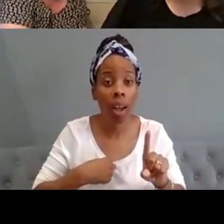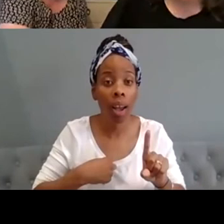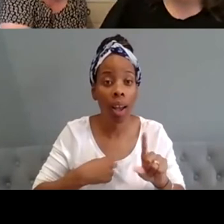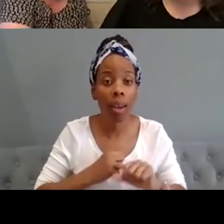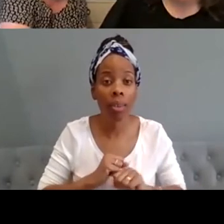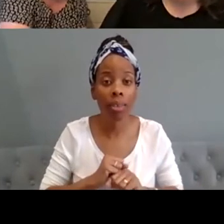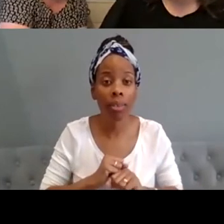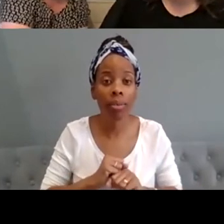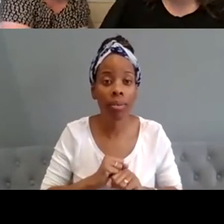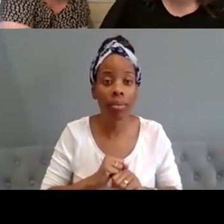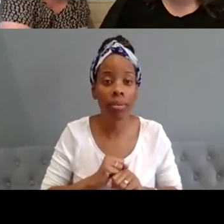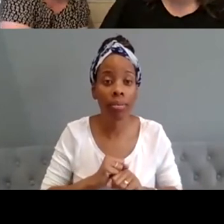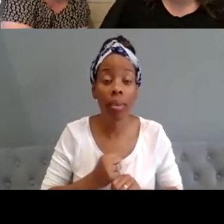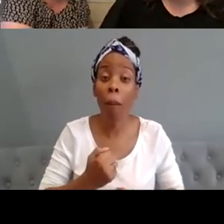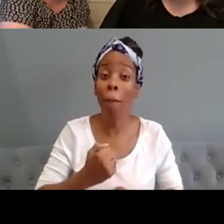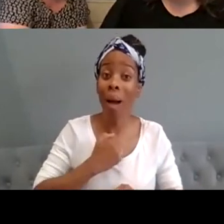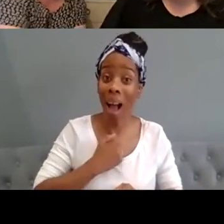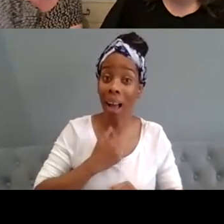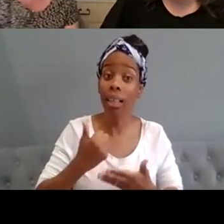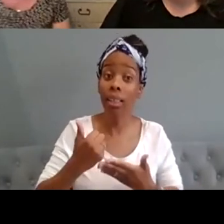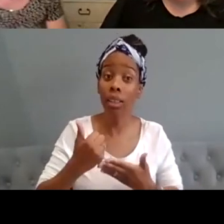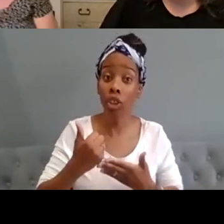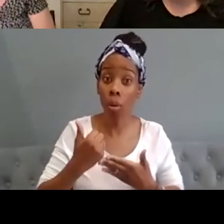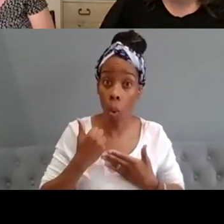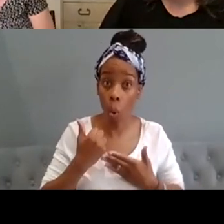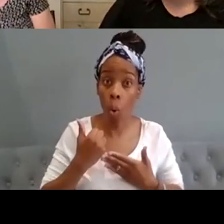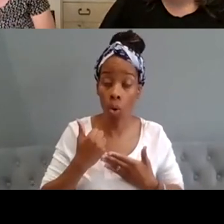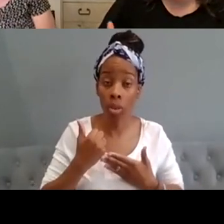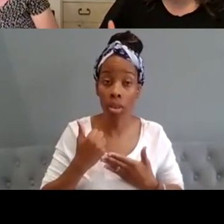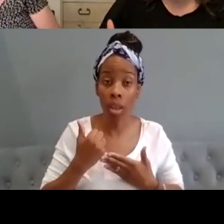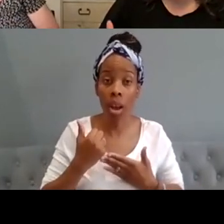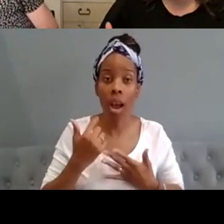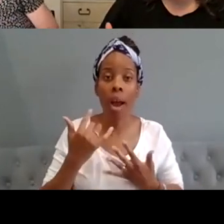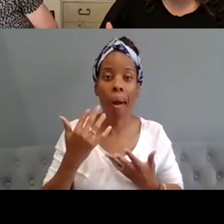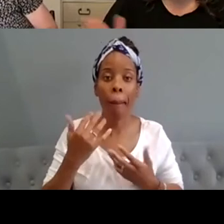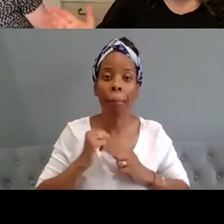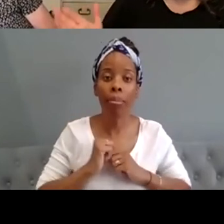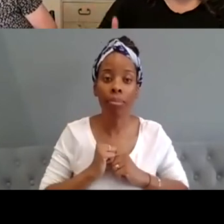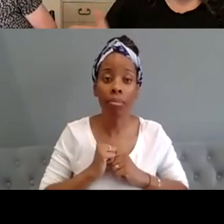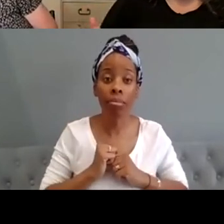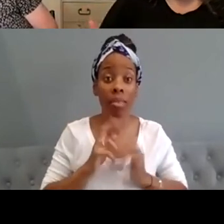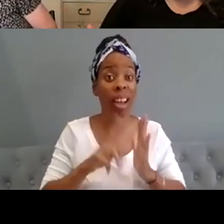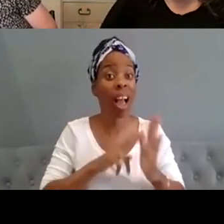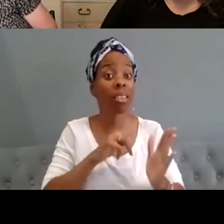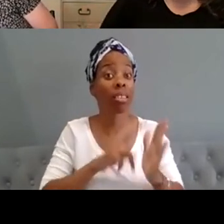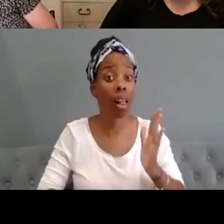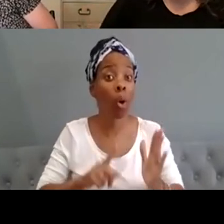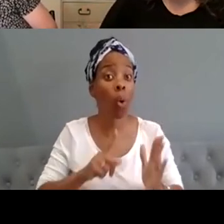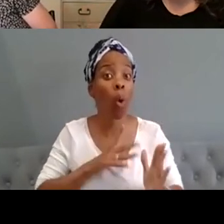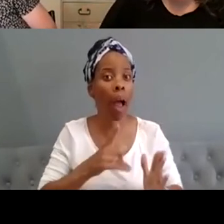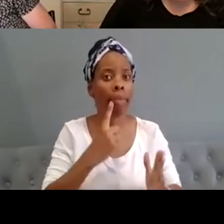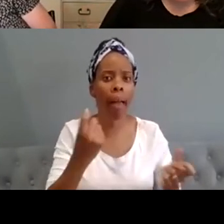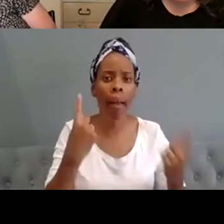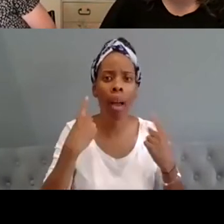which was uh my support got um uh cancelled because they didn't understand my tax return